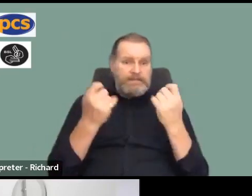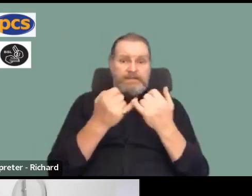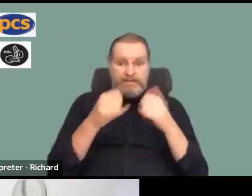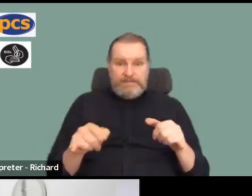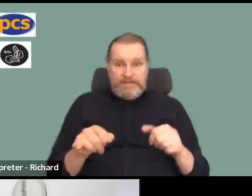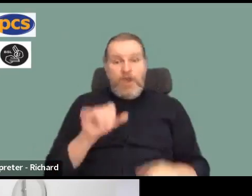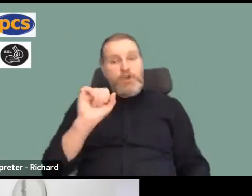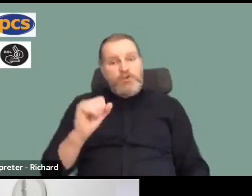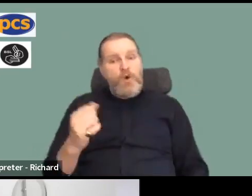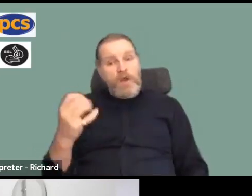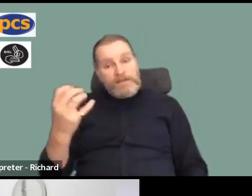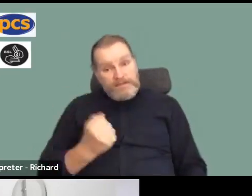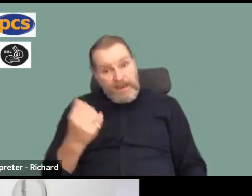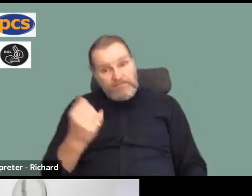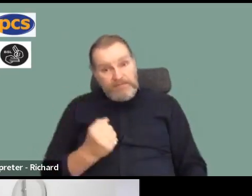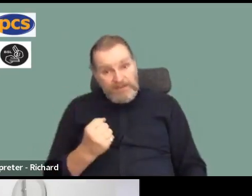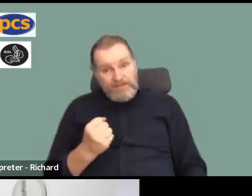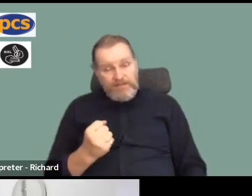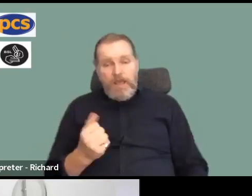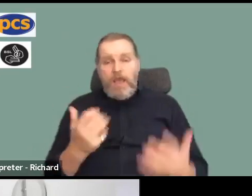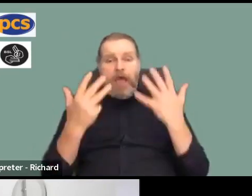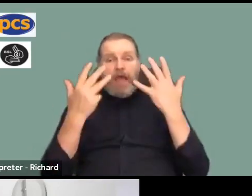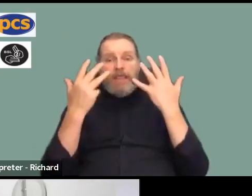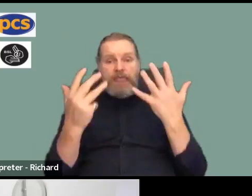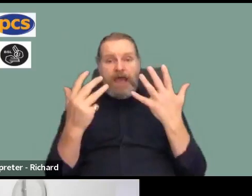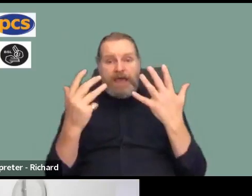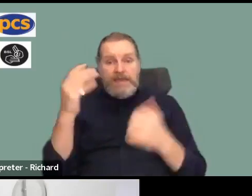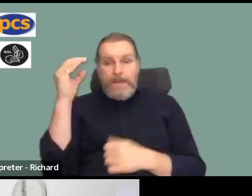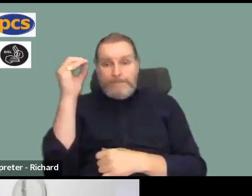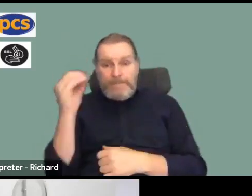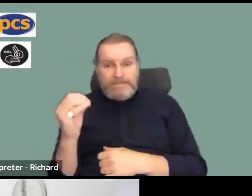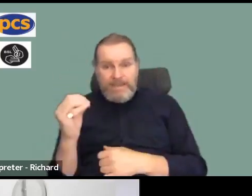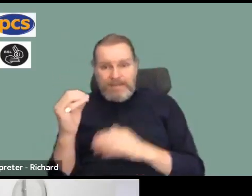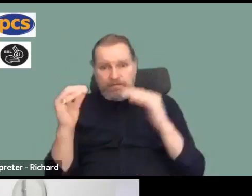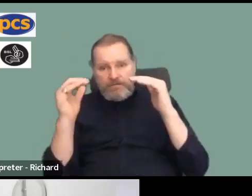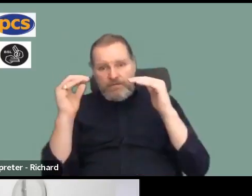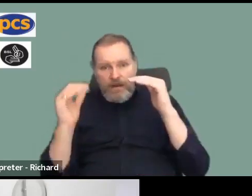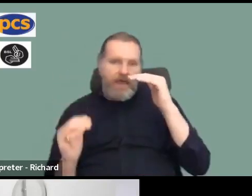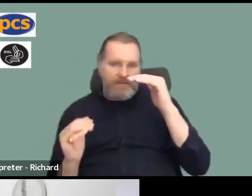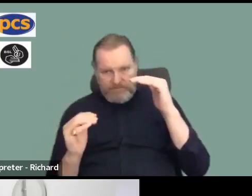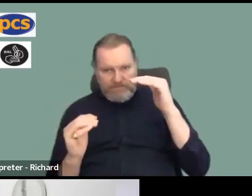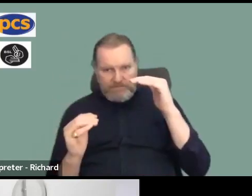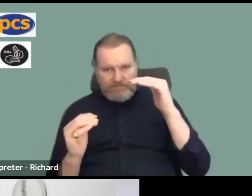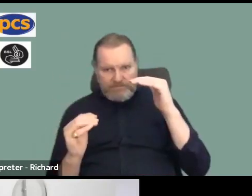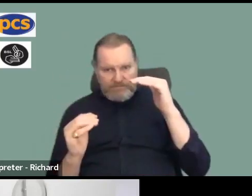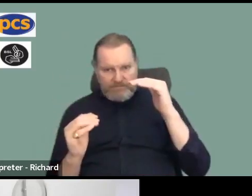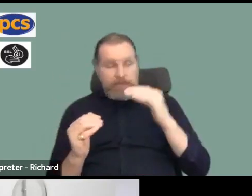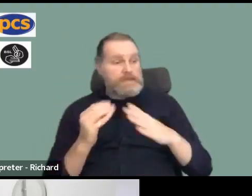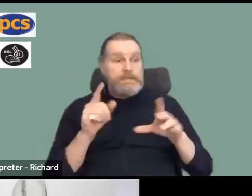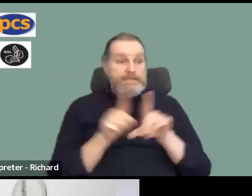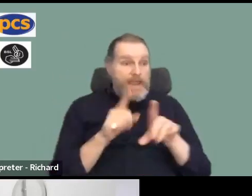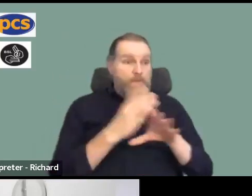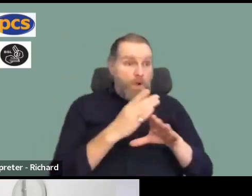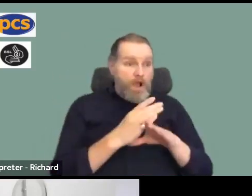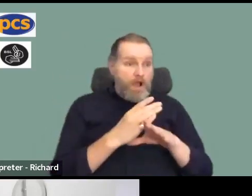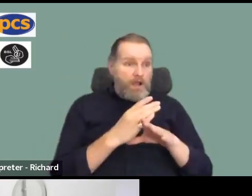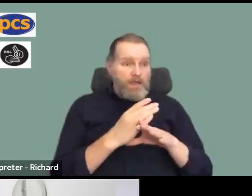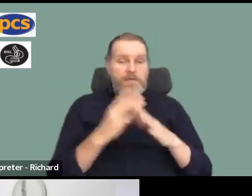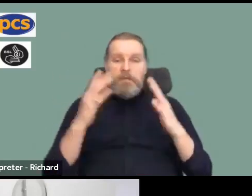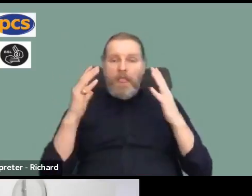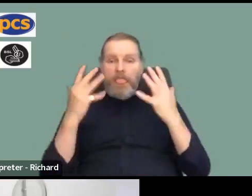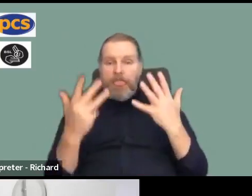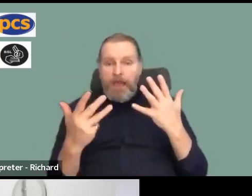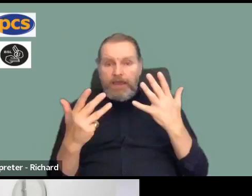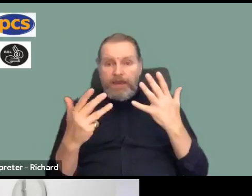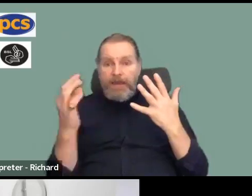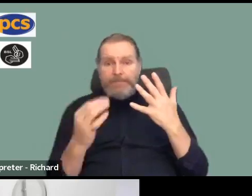% less money in your purse or in your wallet than you had at the start of the year for doing the same work. I mean, that's catastrophic. And it's going to get